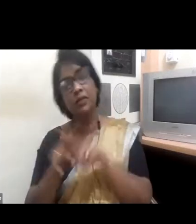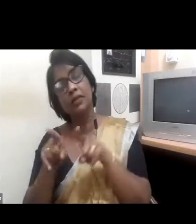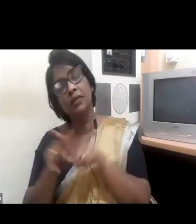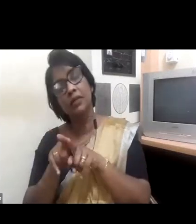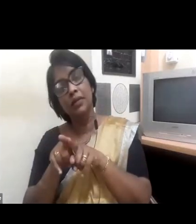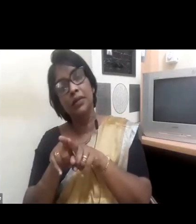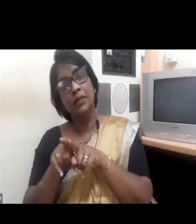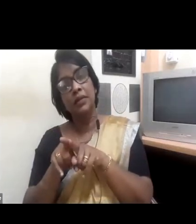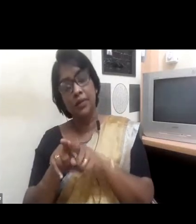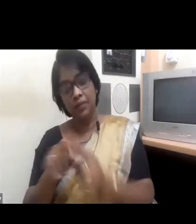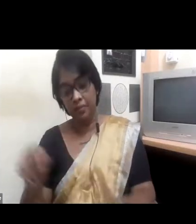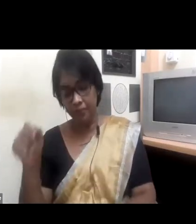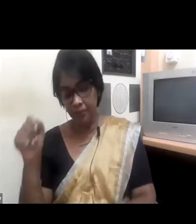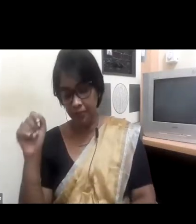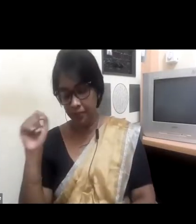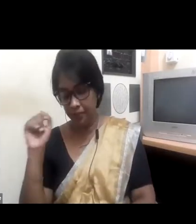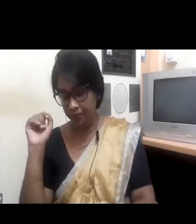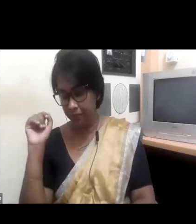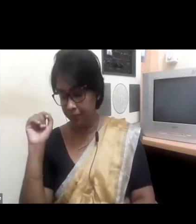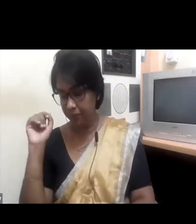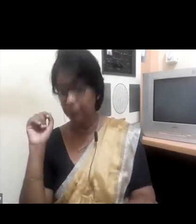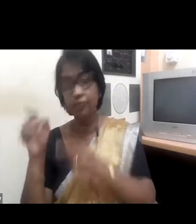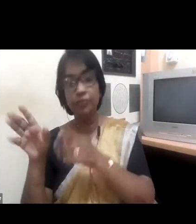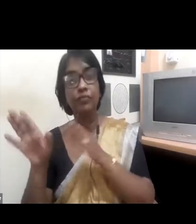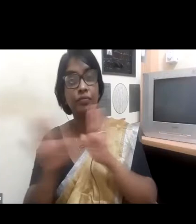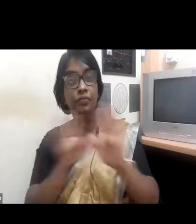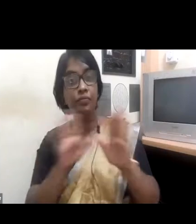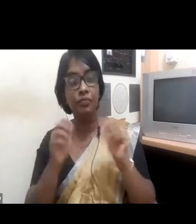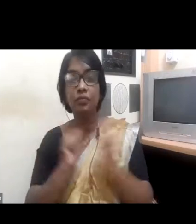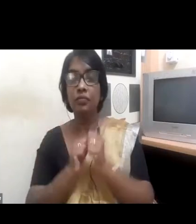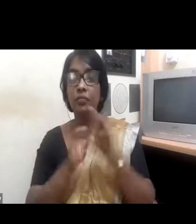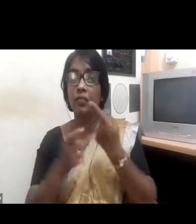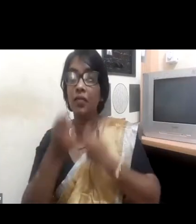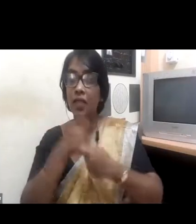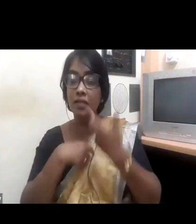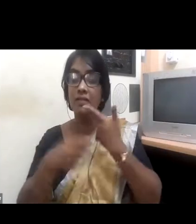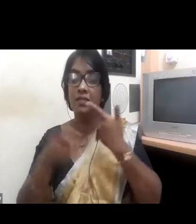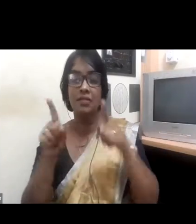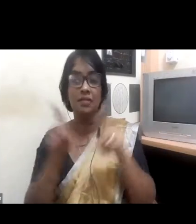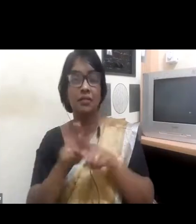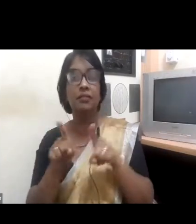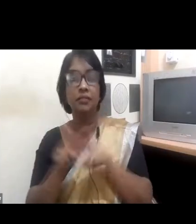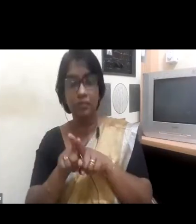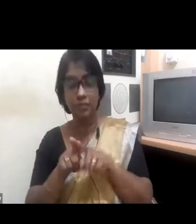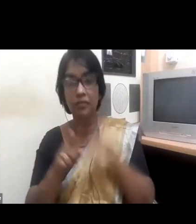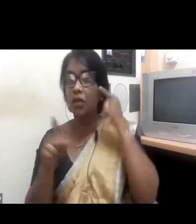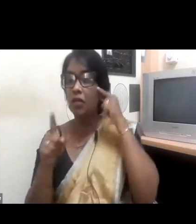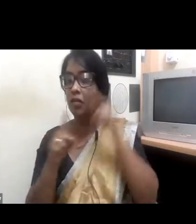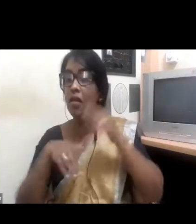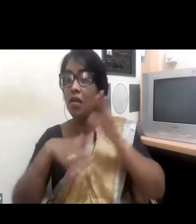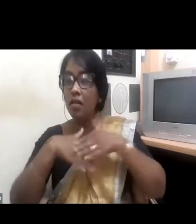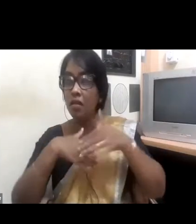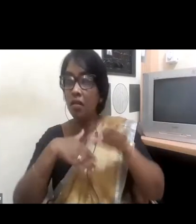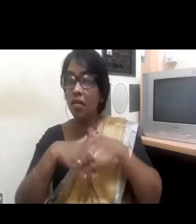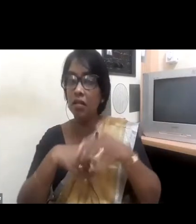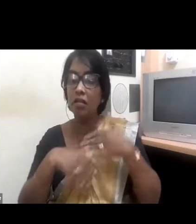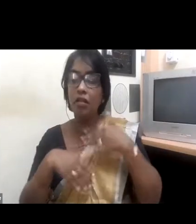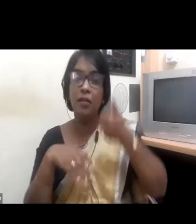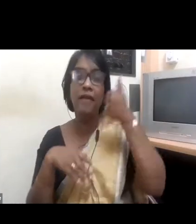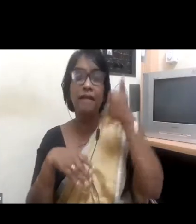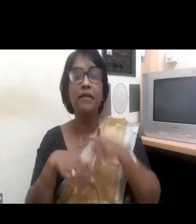operations and sales are two functions, experience and these two functions are important, for example.